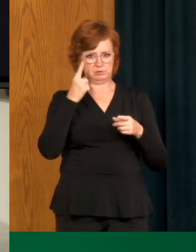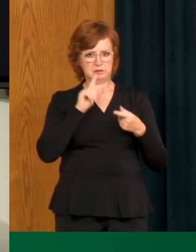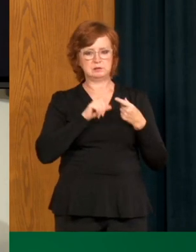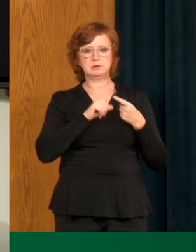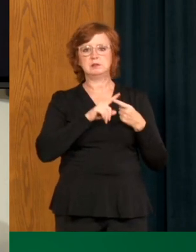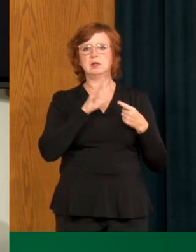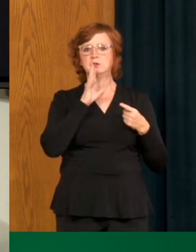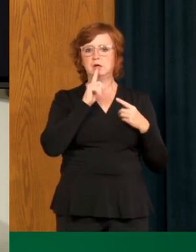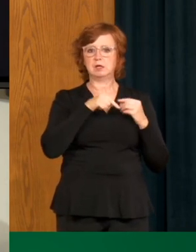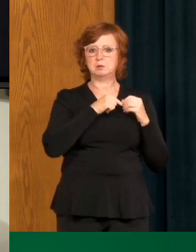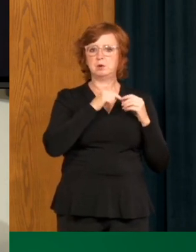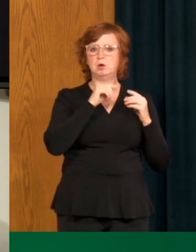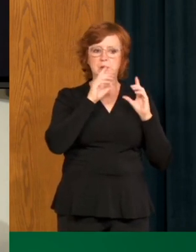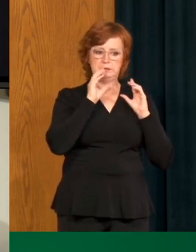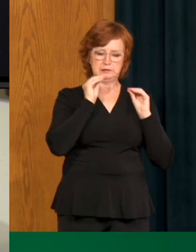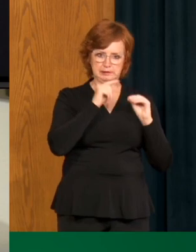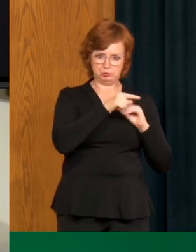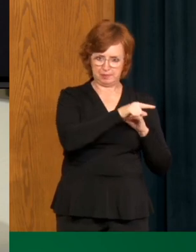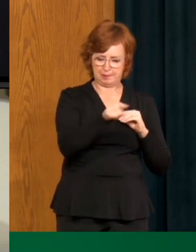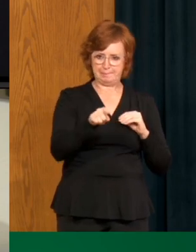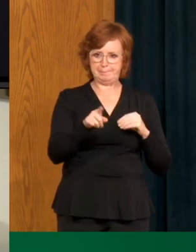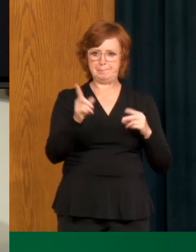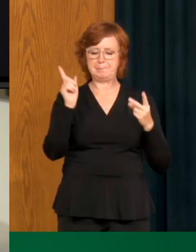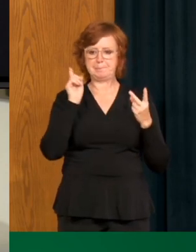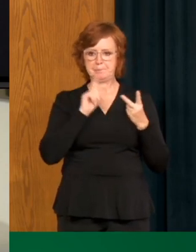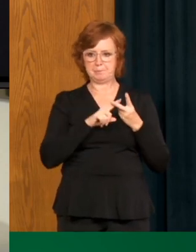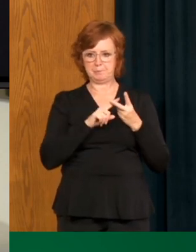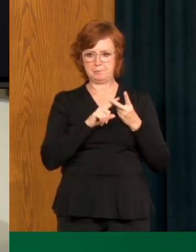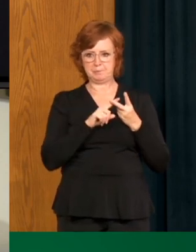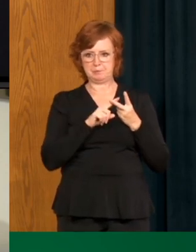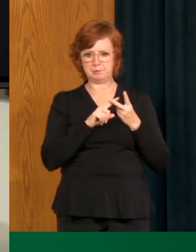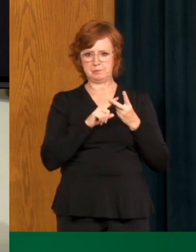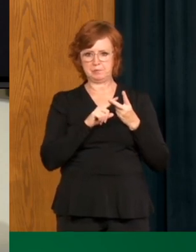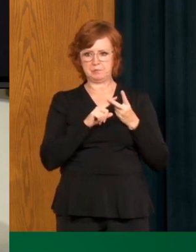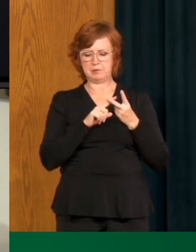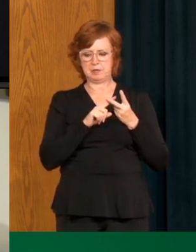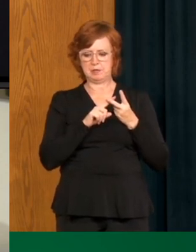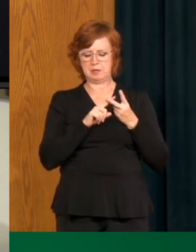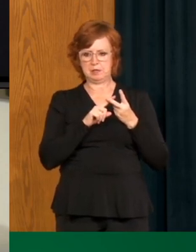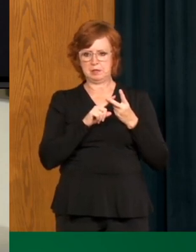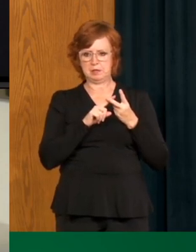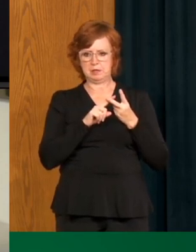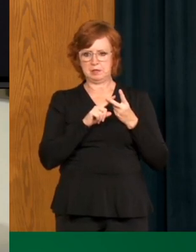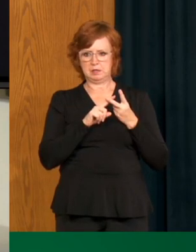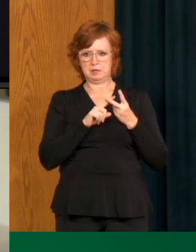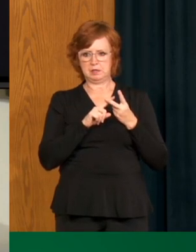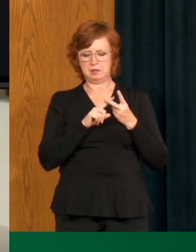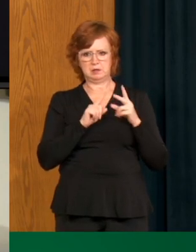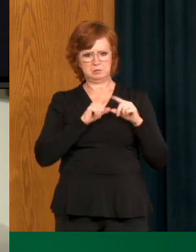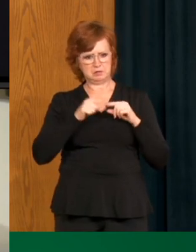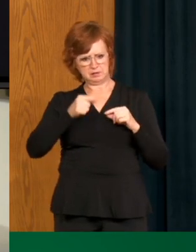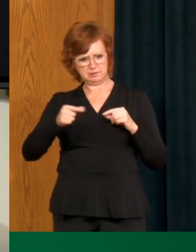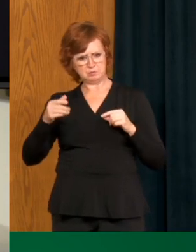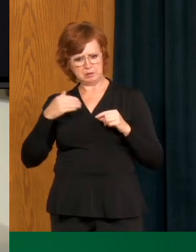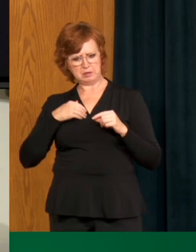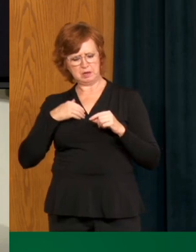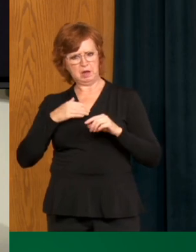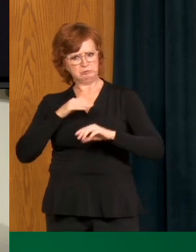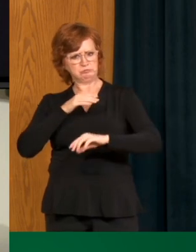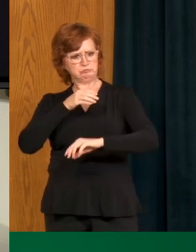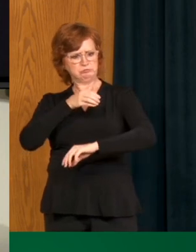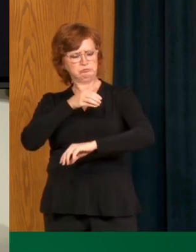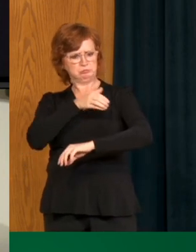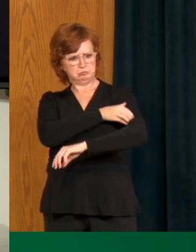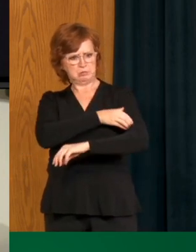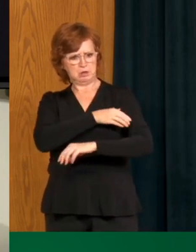um, more so than maybe measures that would be seen as punitive, but the government does have power to issue stay at home orders for police